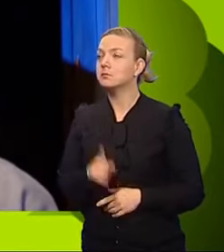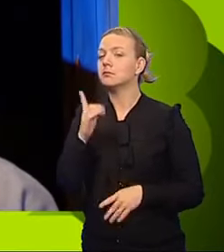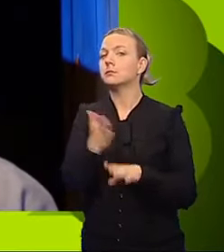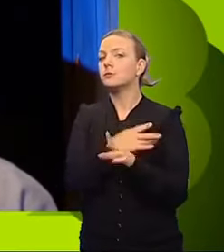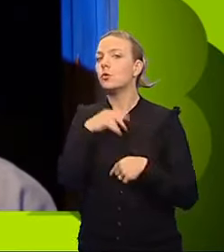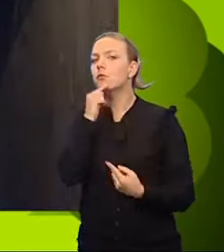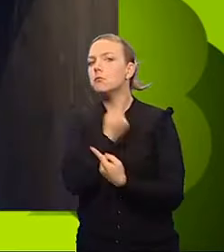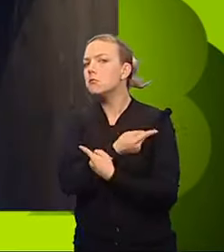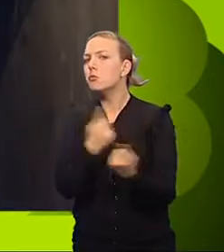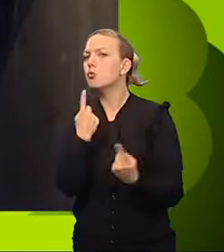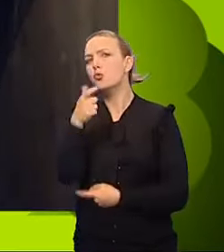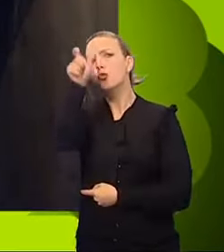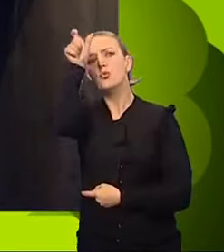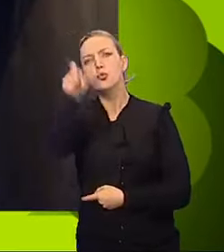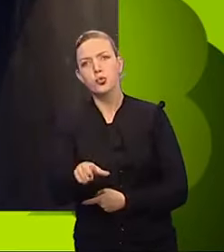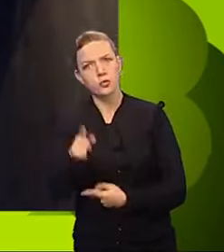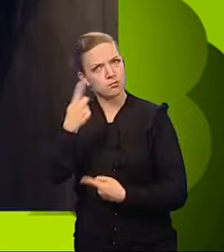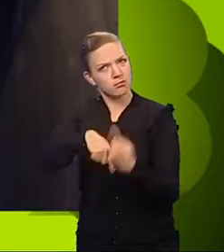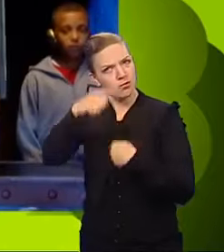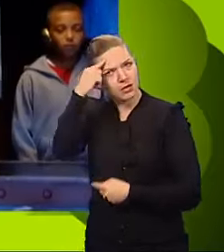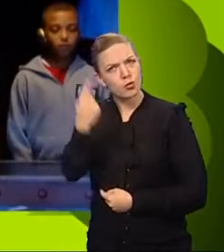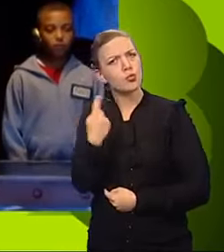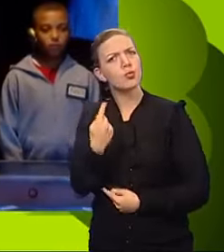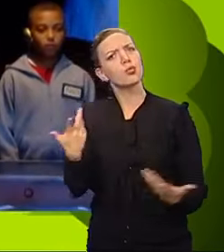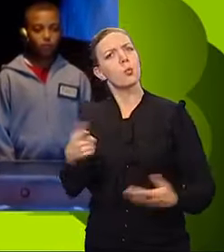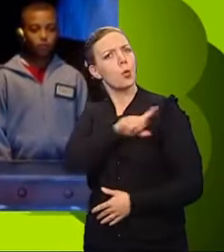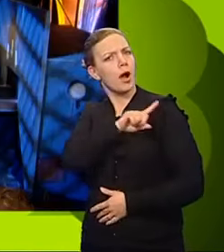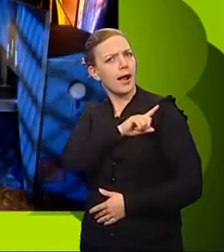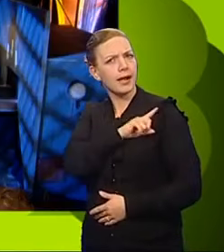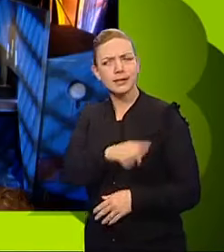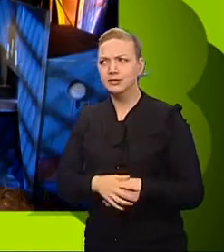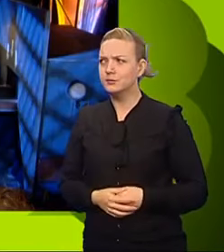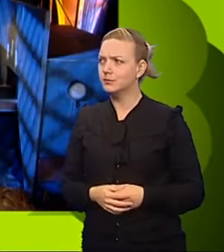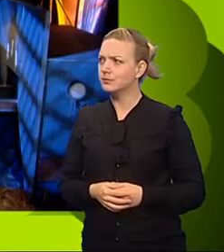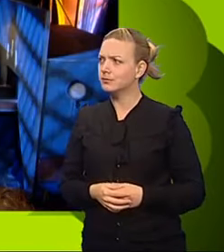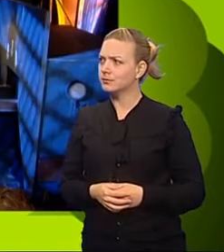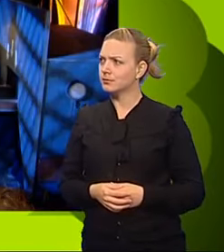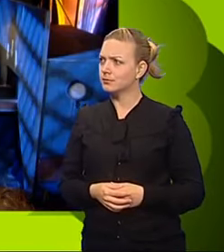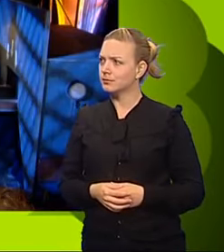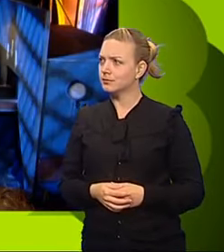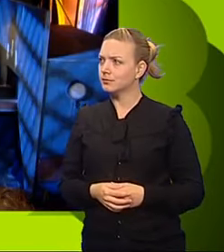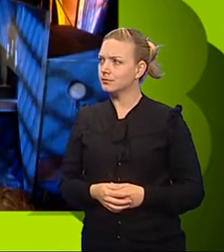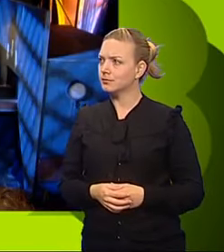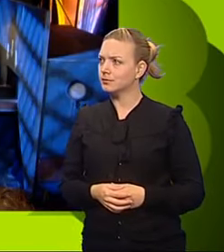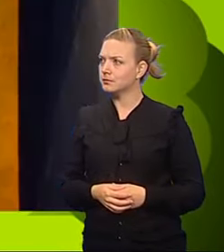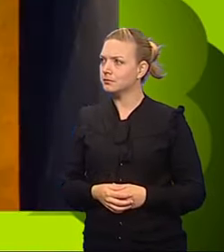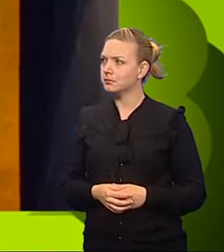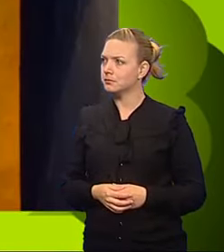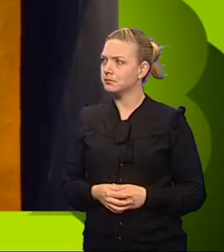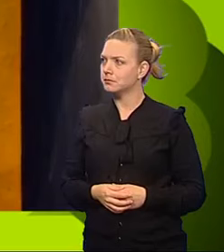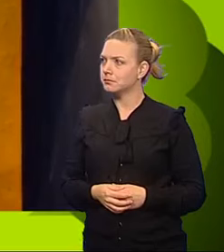unlucky unfortunate, who do you think the saboteur was and why? Brianna.